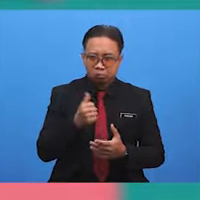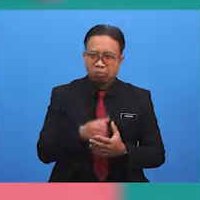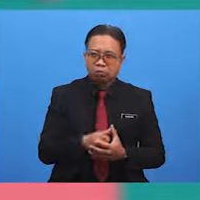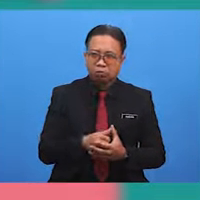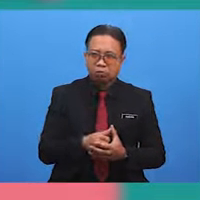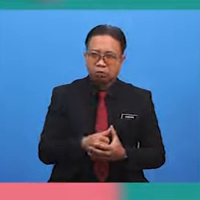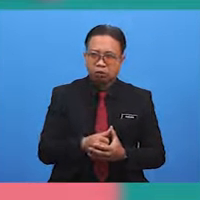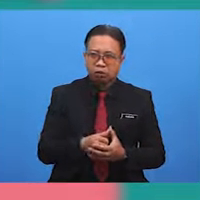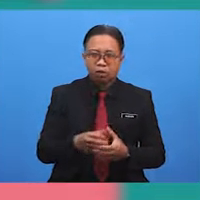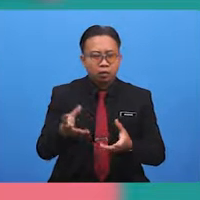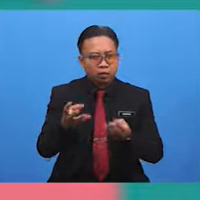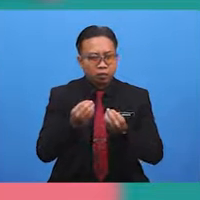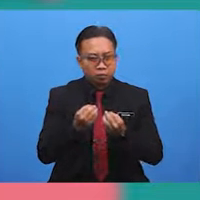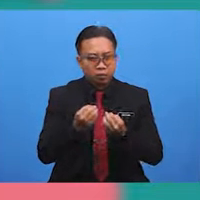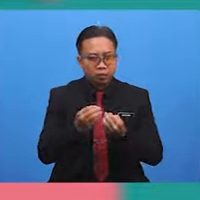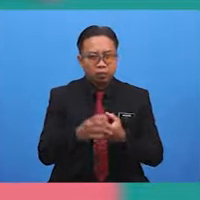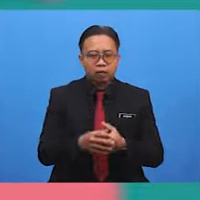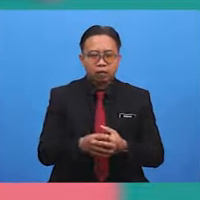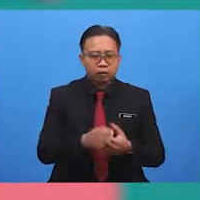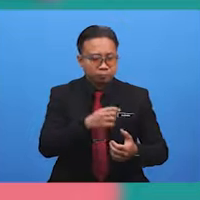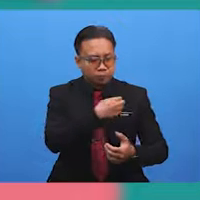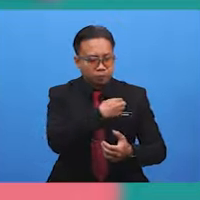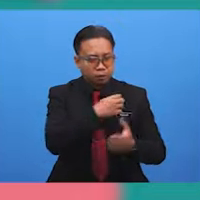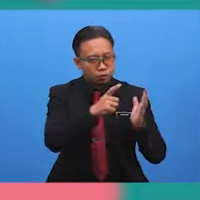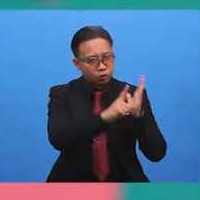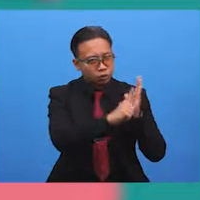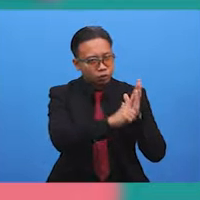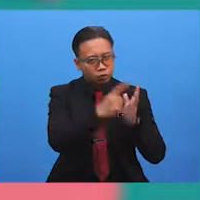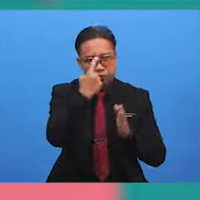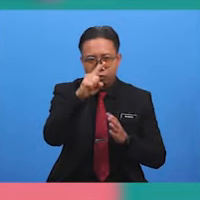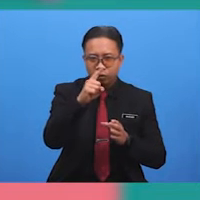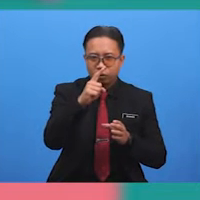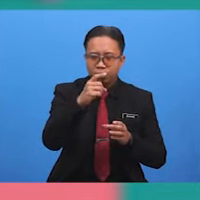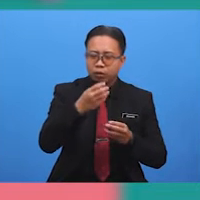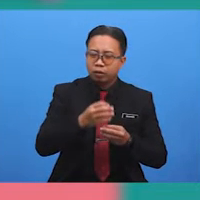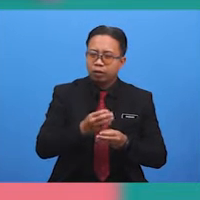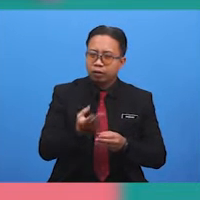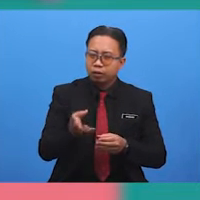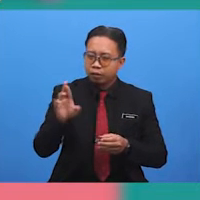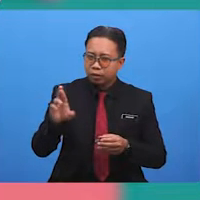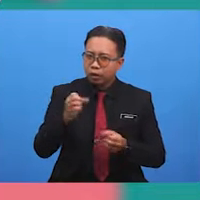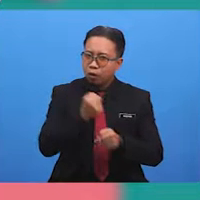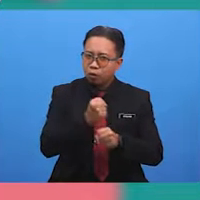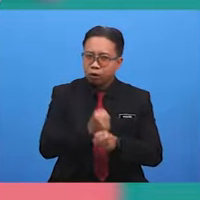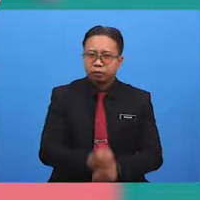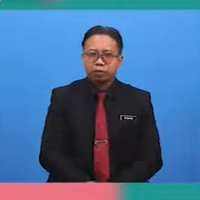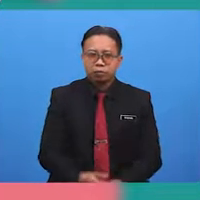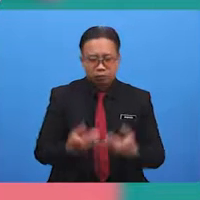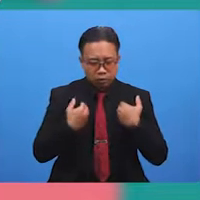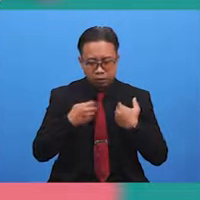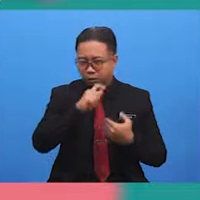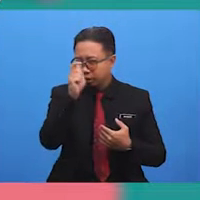They have earned their merit badge for their work at your house. The scouts asked me a few